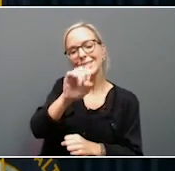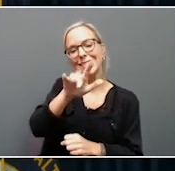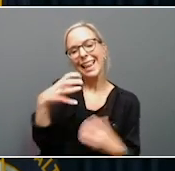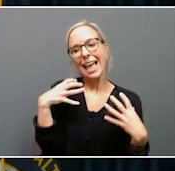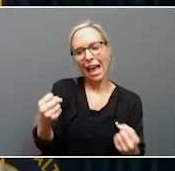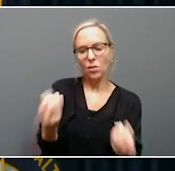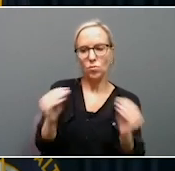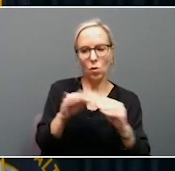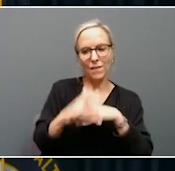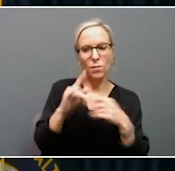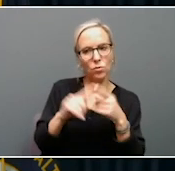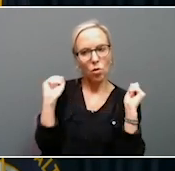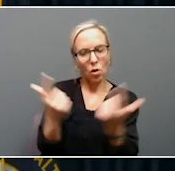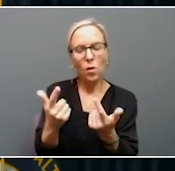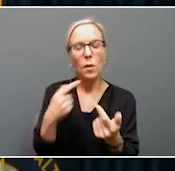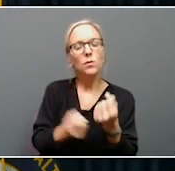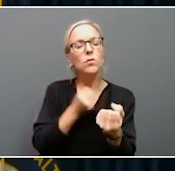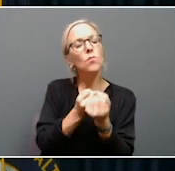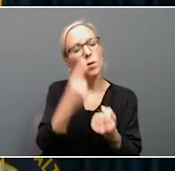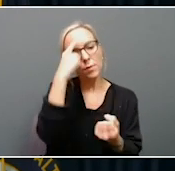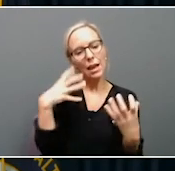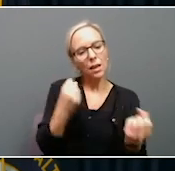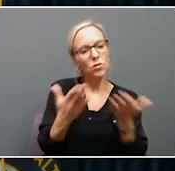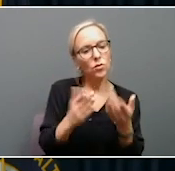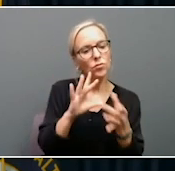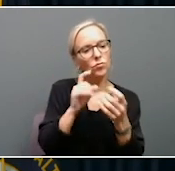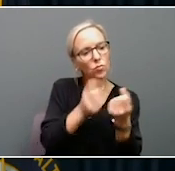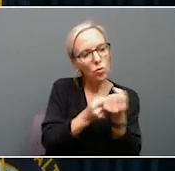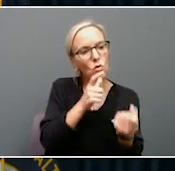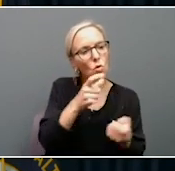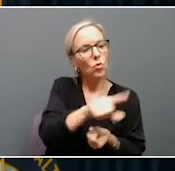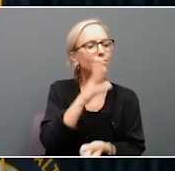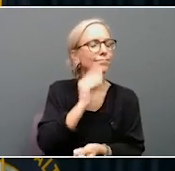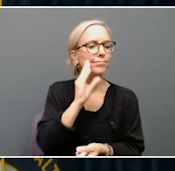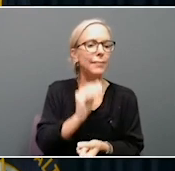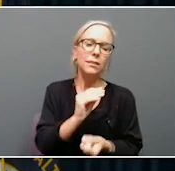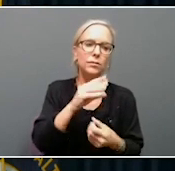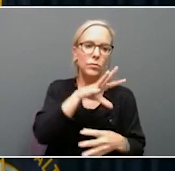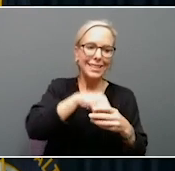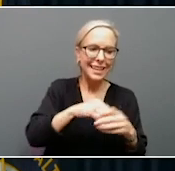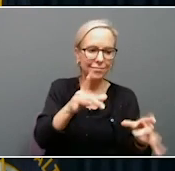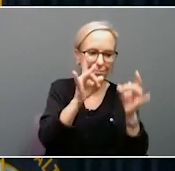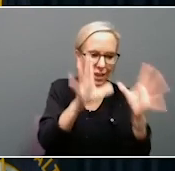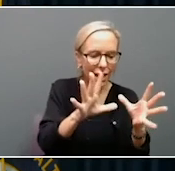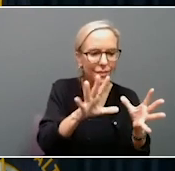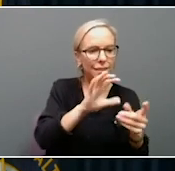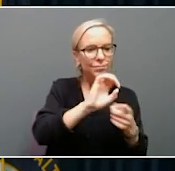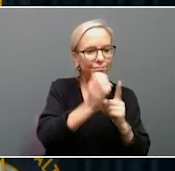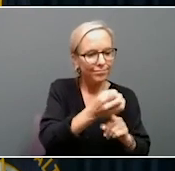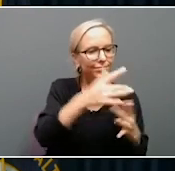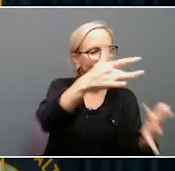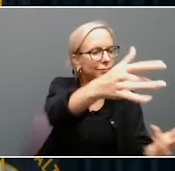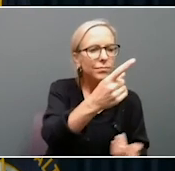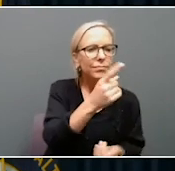We supported mental health services to victims of natural disasters. We've trained our law enforcement officers on how to recognize and interact with folks in a